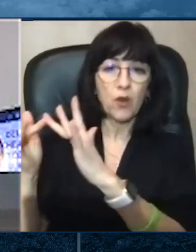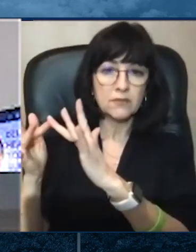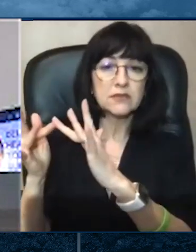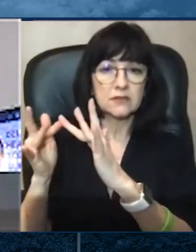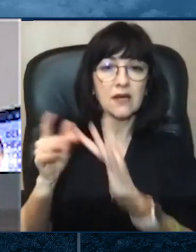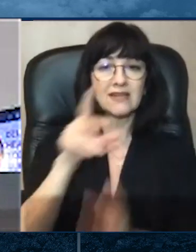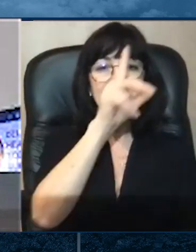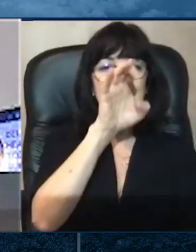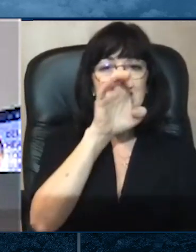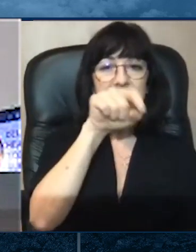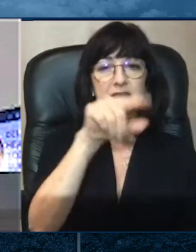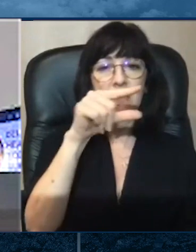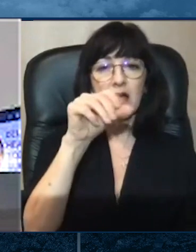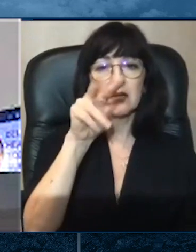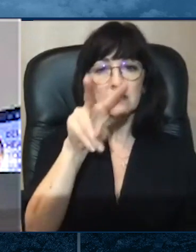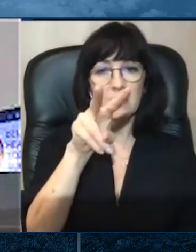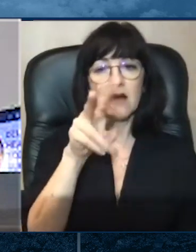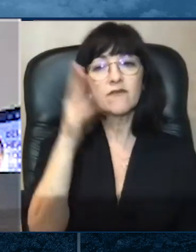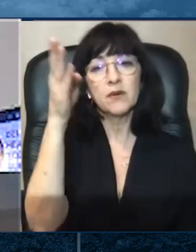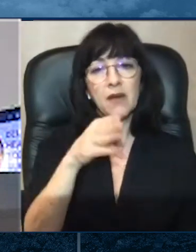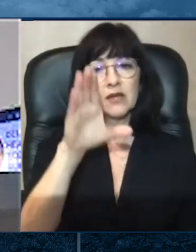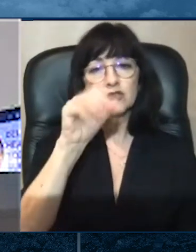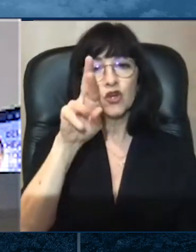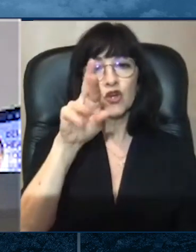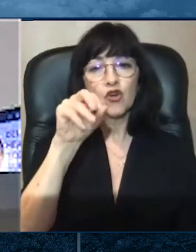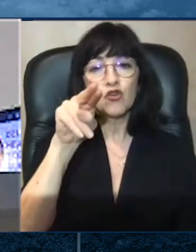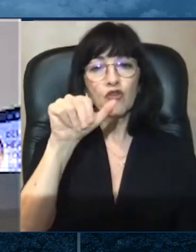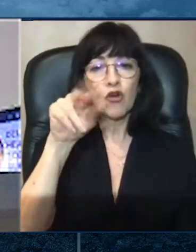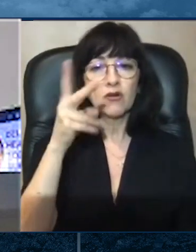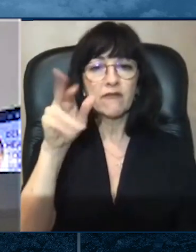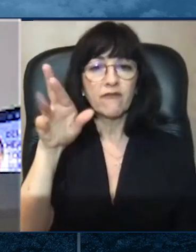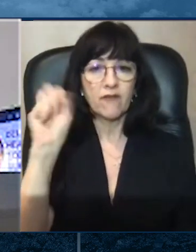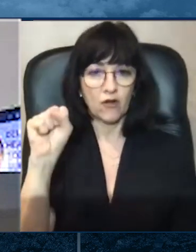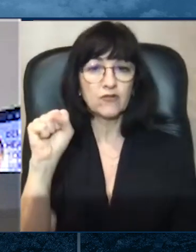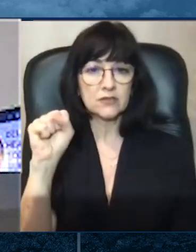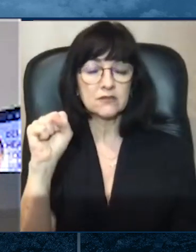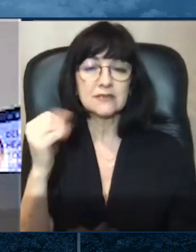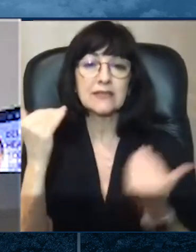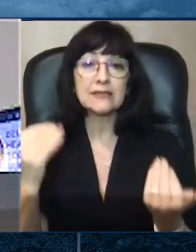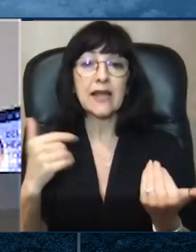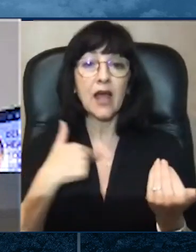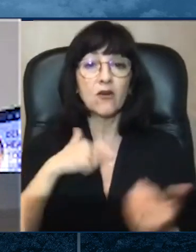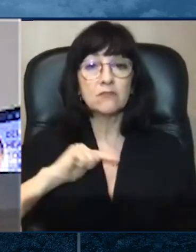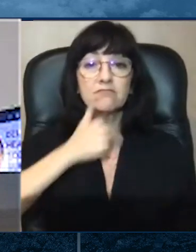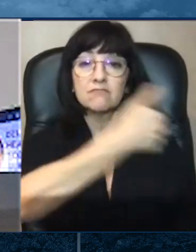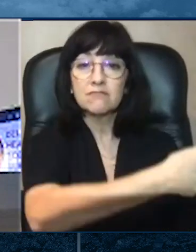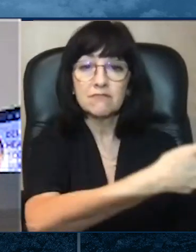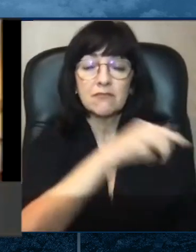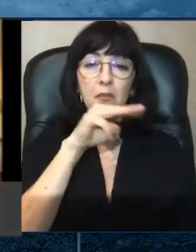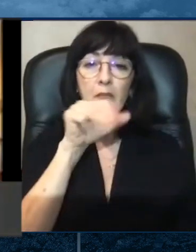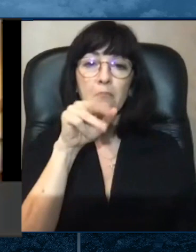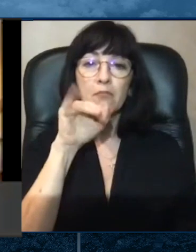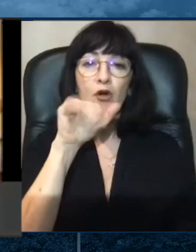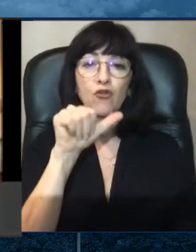Thank you. And now I'll turn it over to Maria to share a few words and to answer a few questions from you.